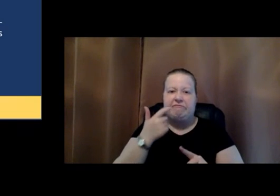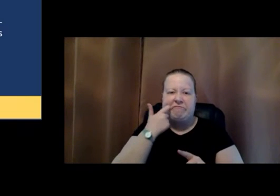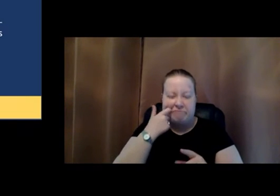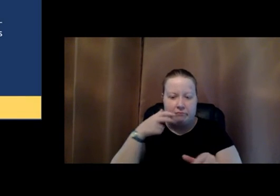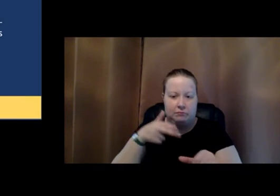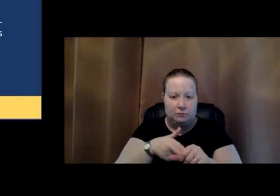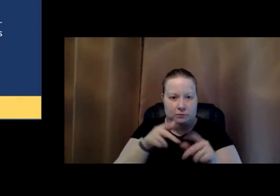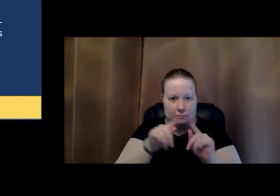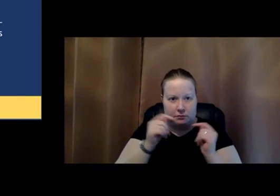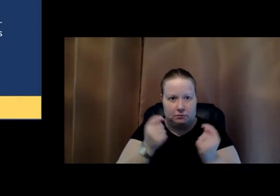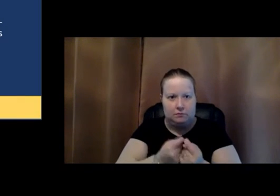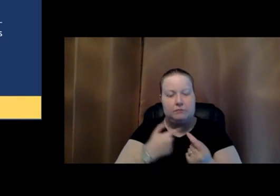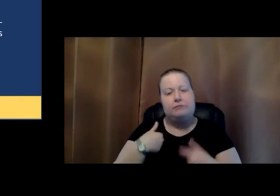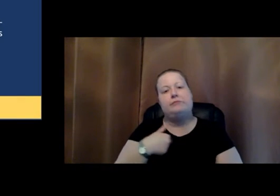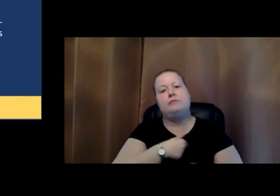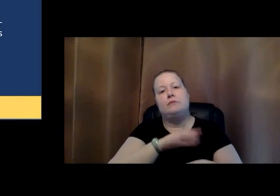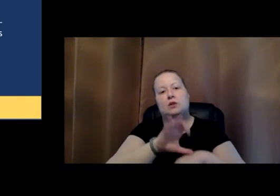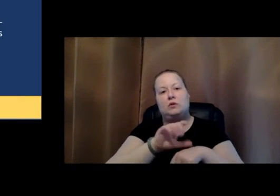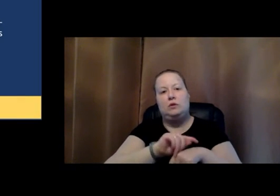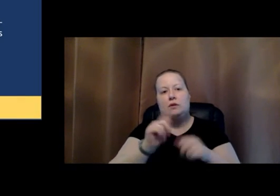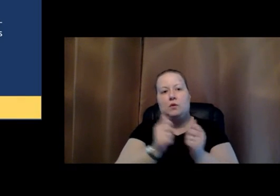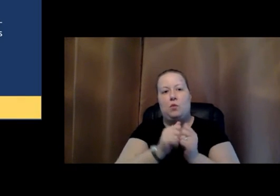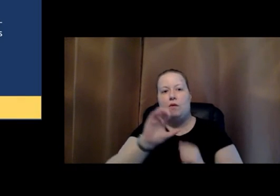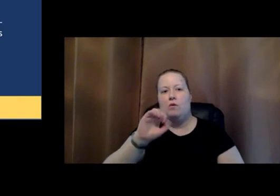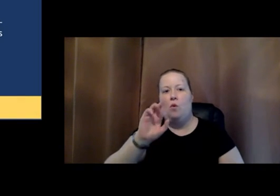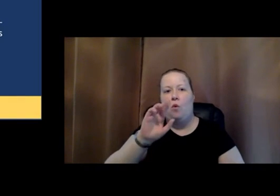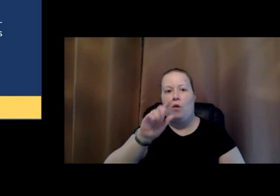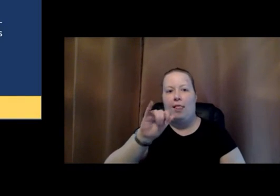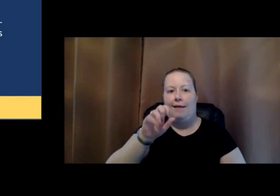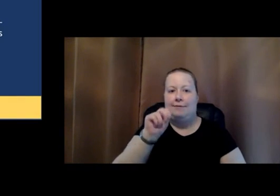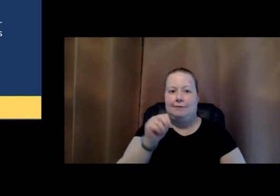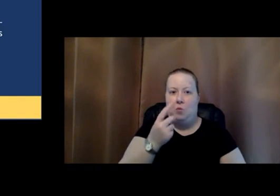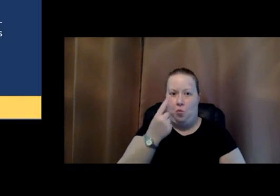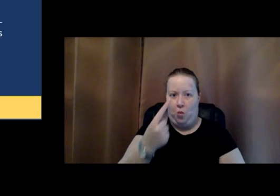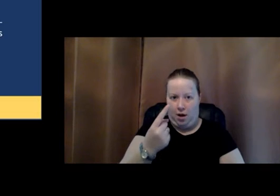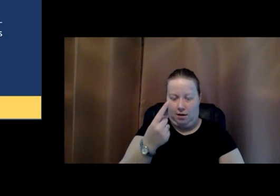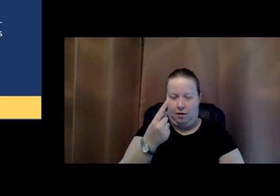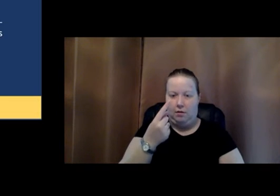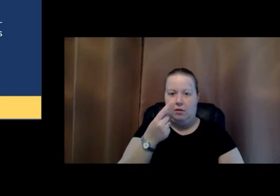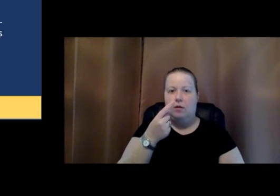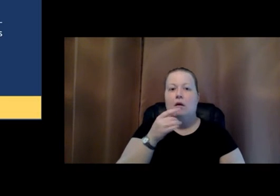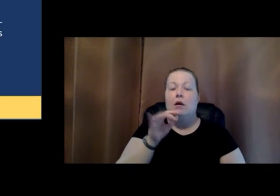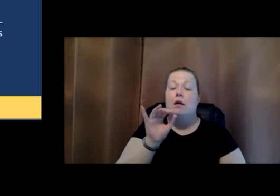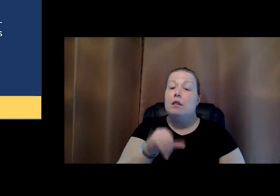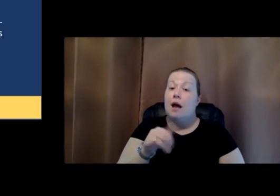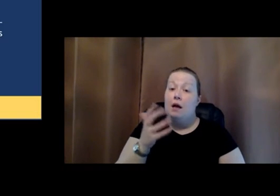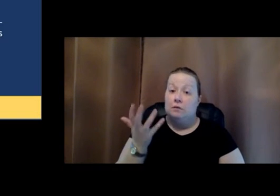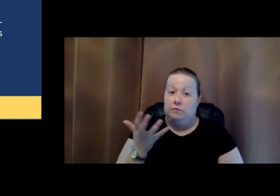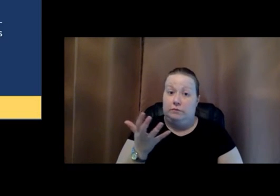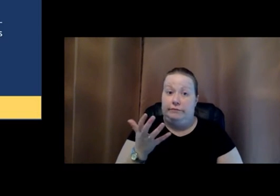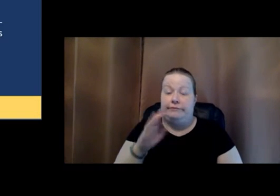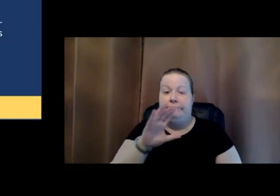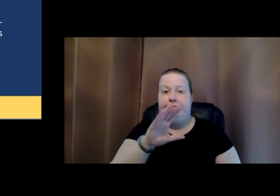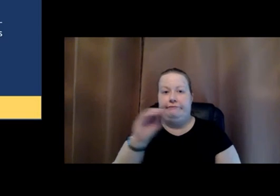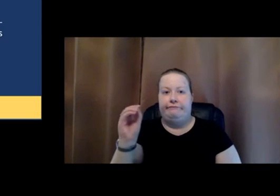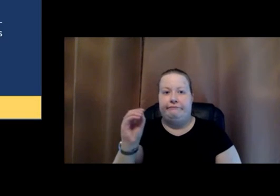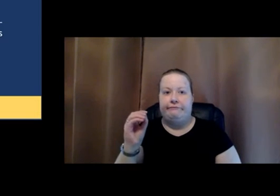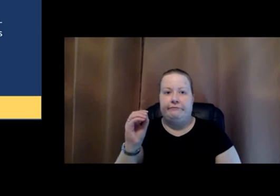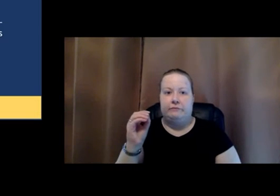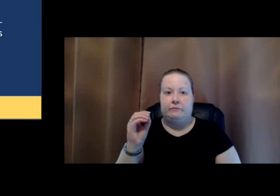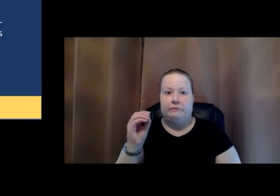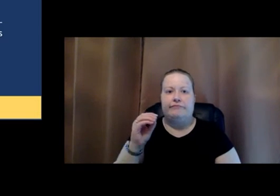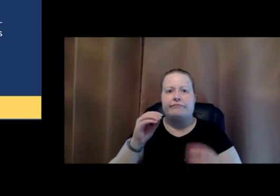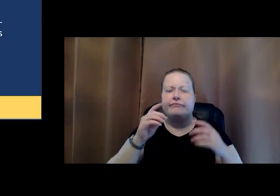for. We're doing some consulting with Correlation One. And Correlation One is a company that does a